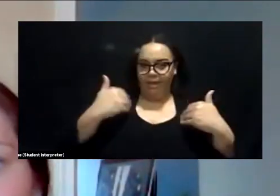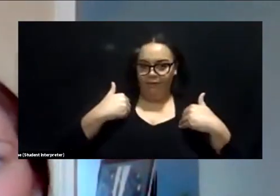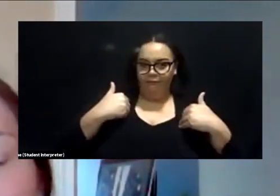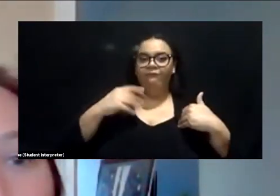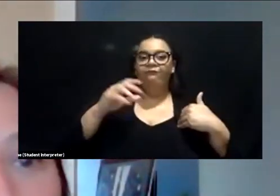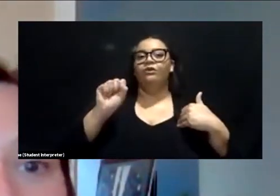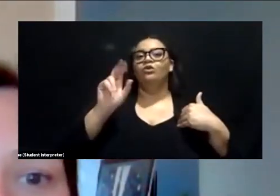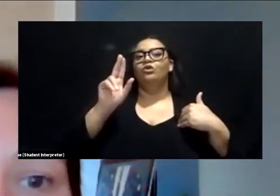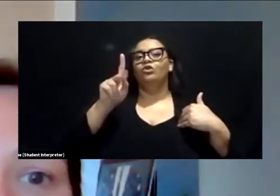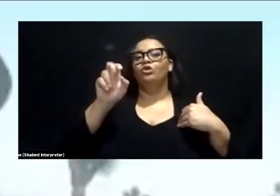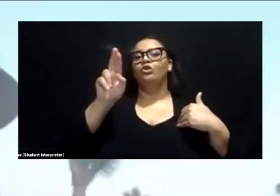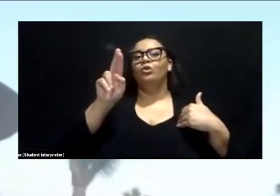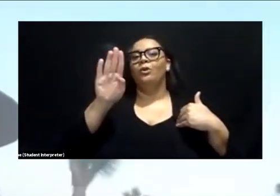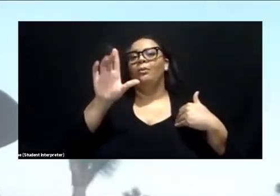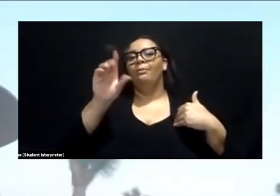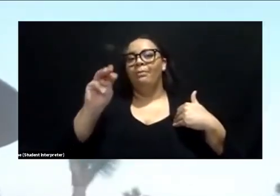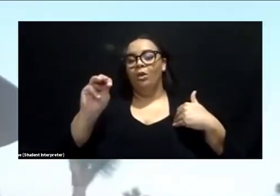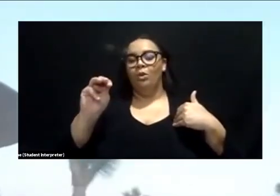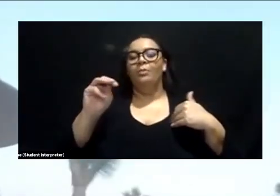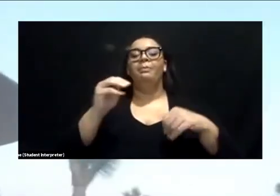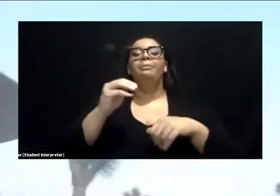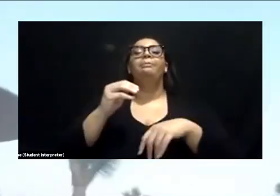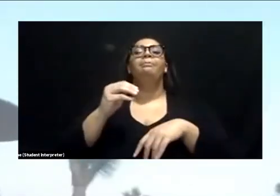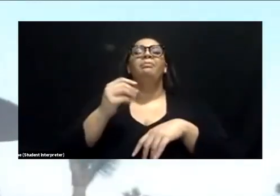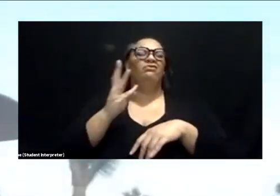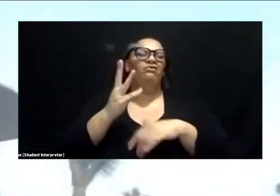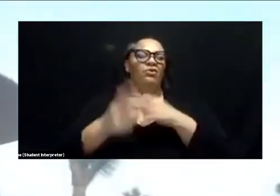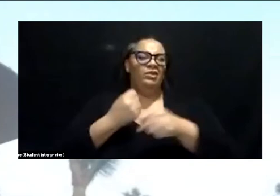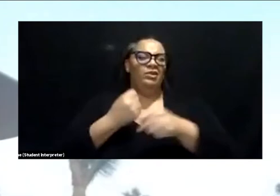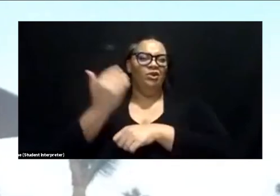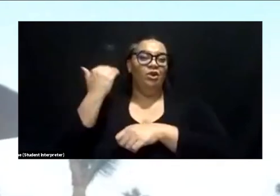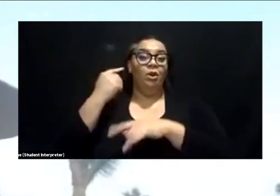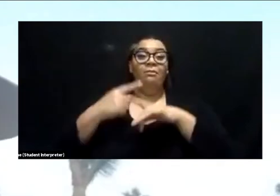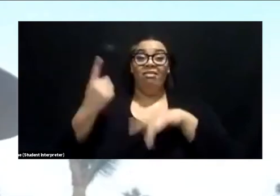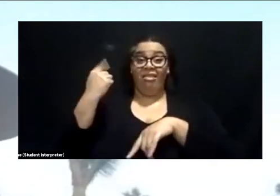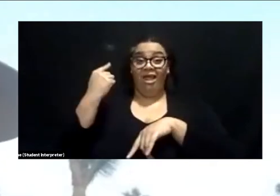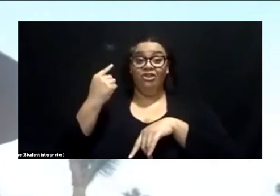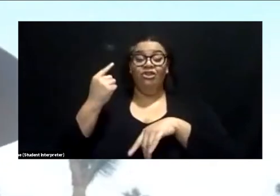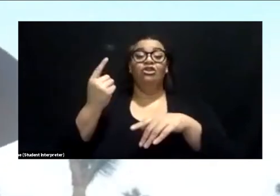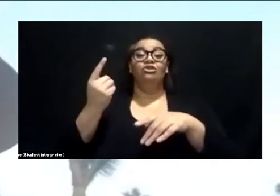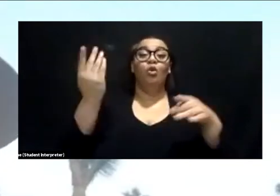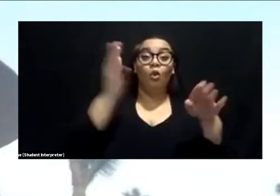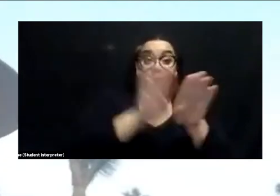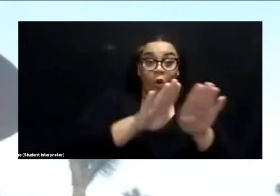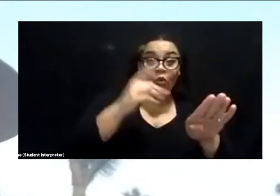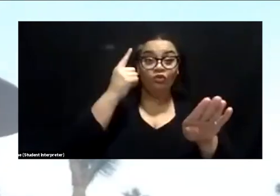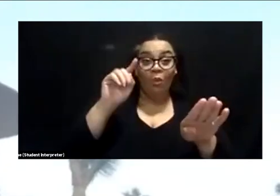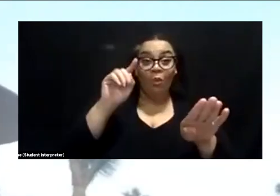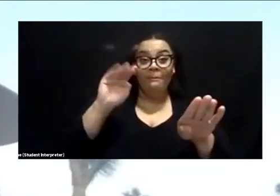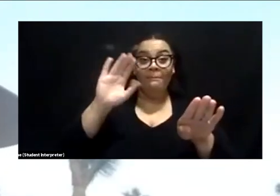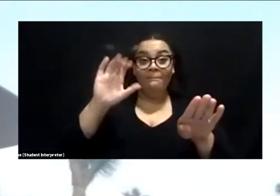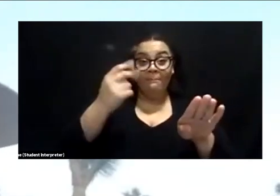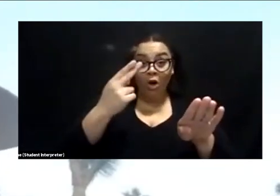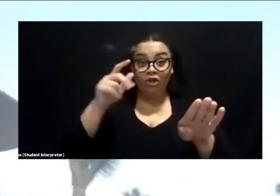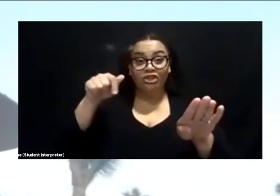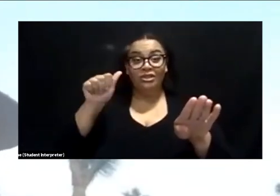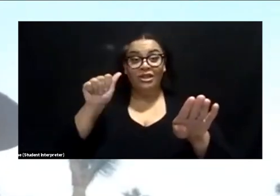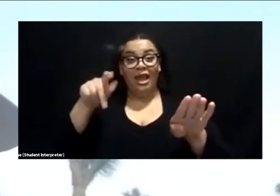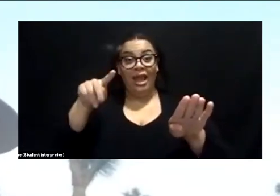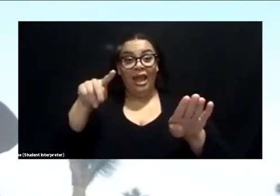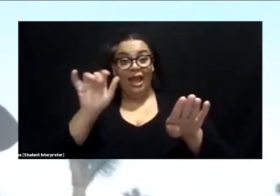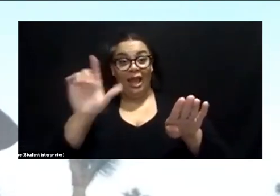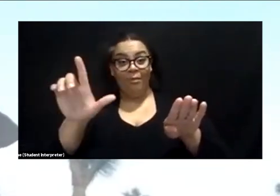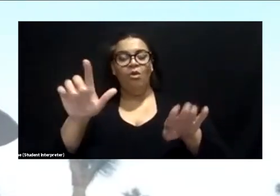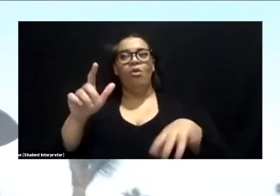honestly, last year, the park was closed in March and April because of COVID. And we, the staff was doing surveying work